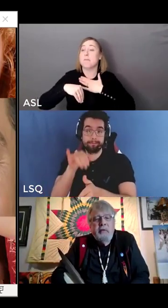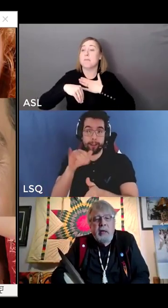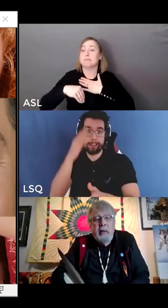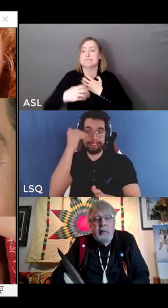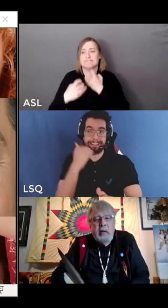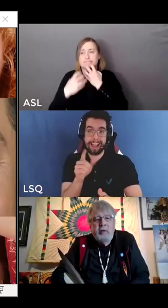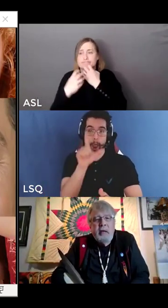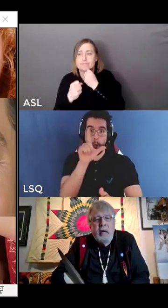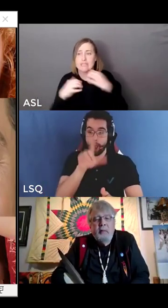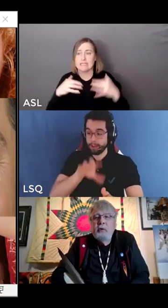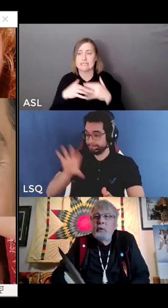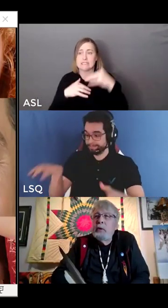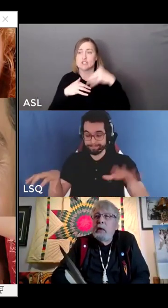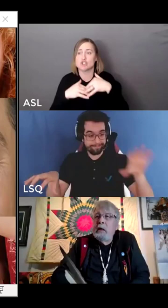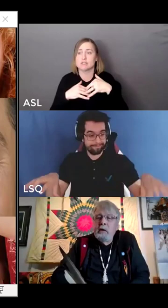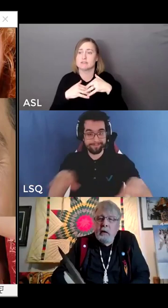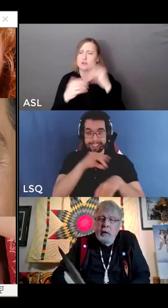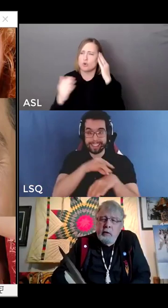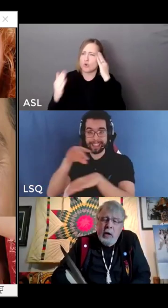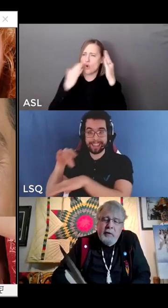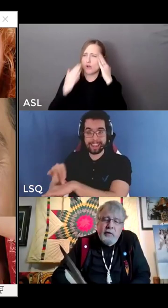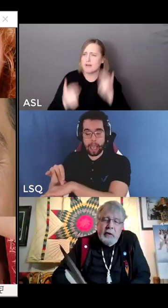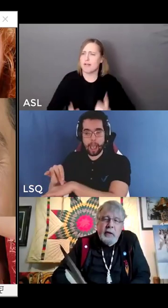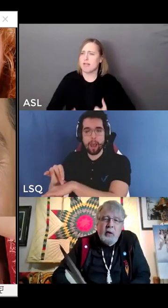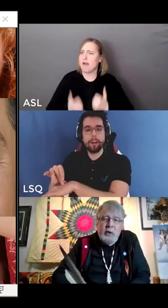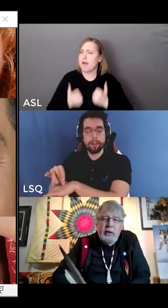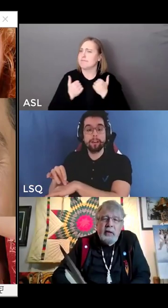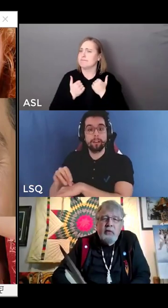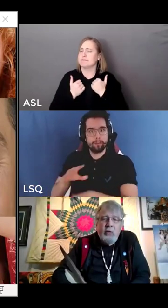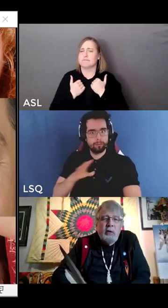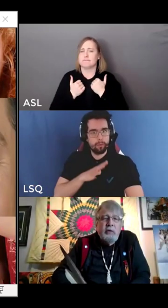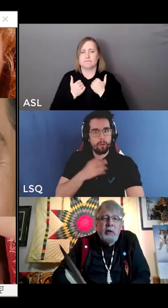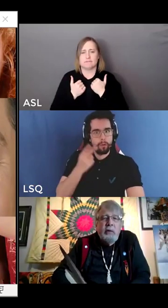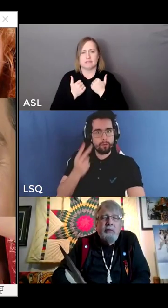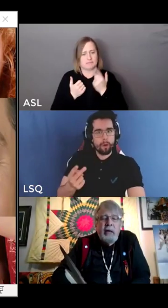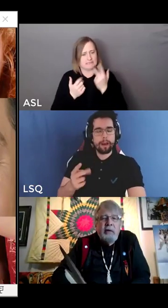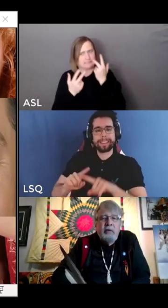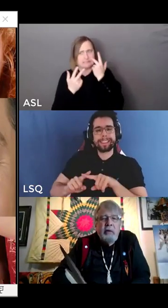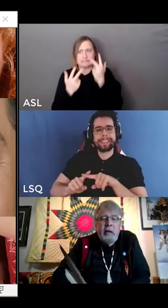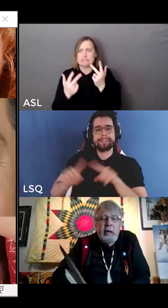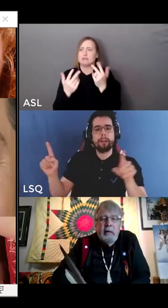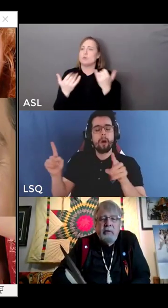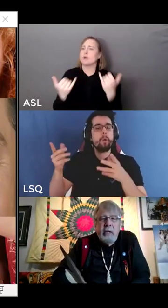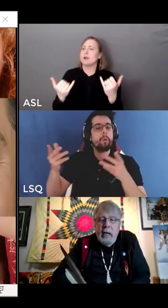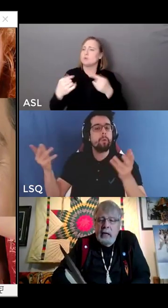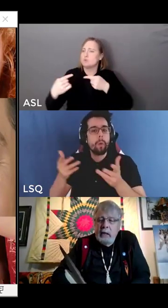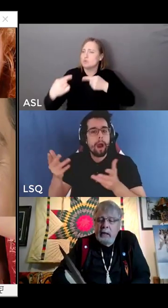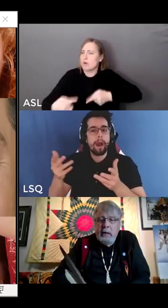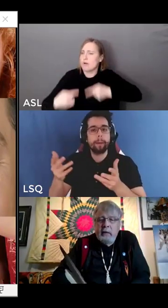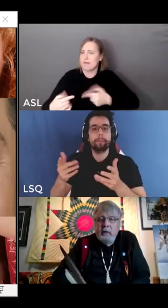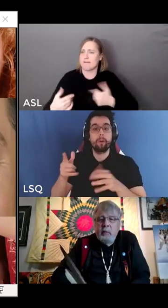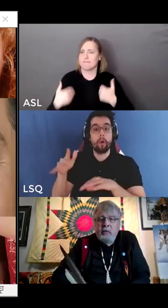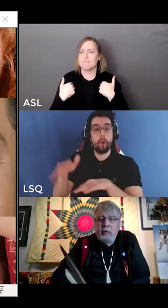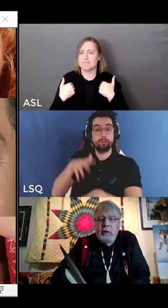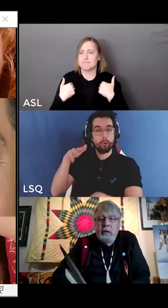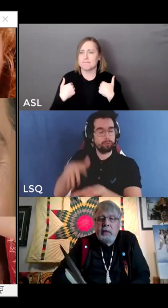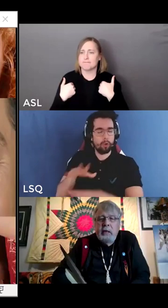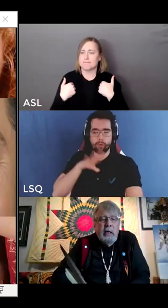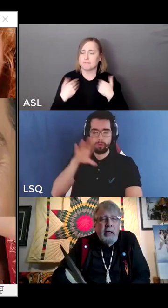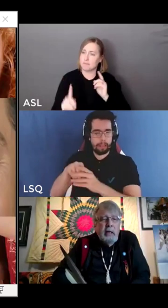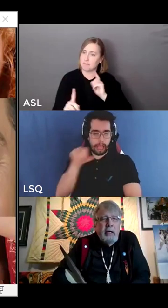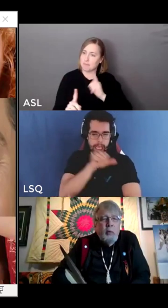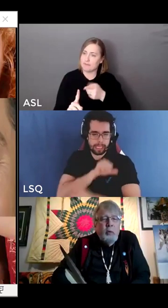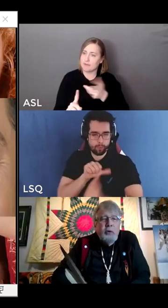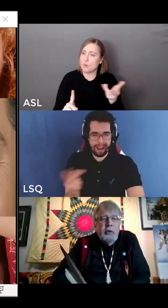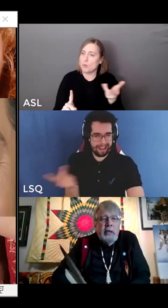my life as I come to address and deal with the struggles that we face today, specifically